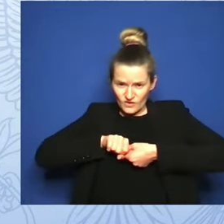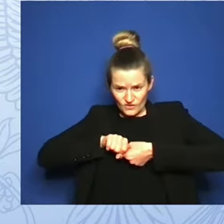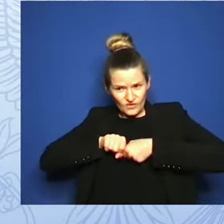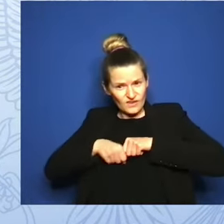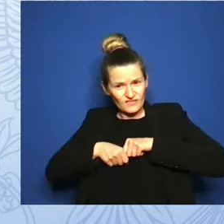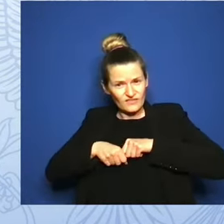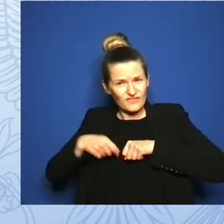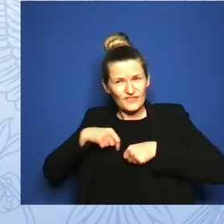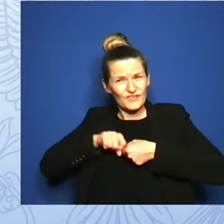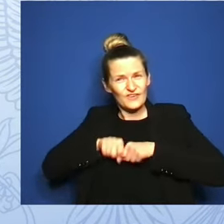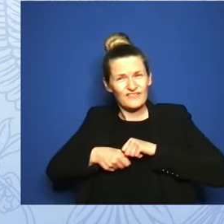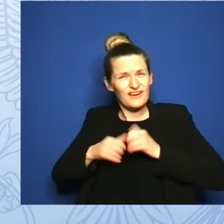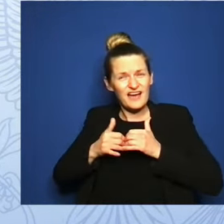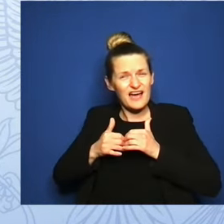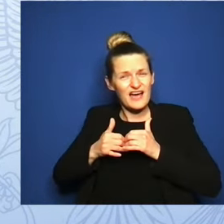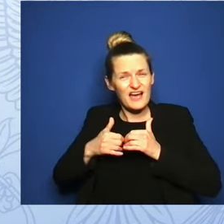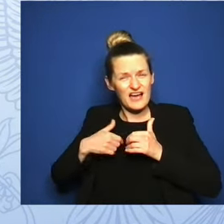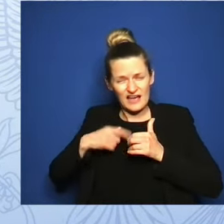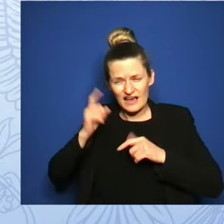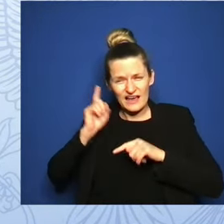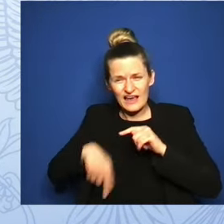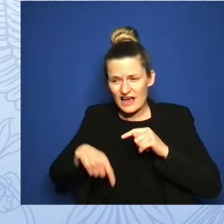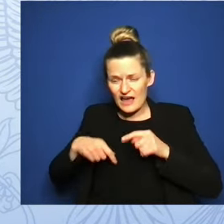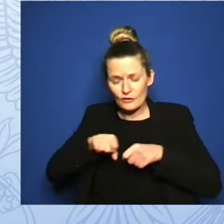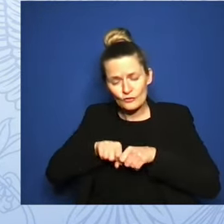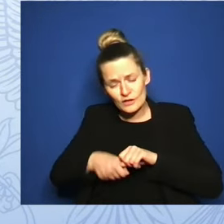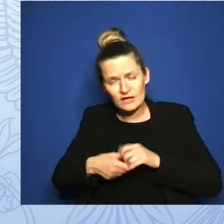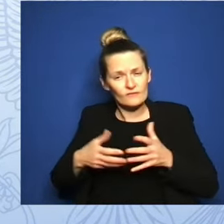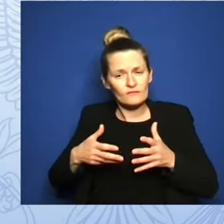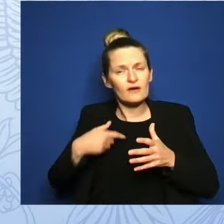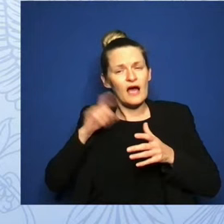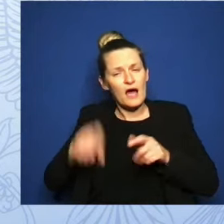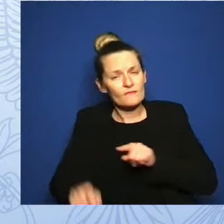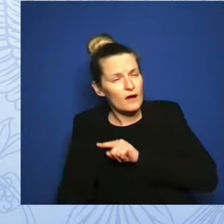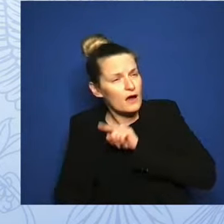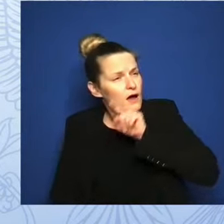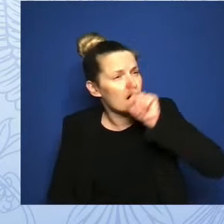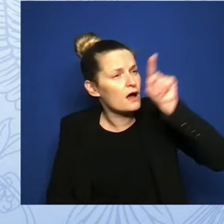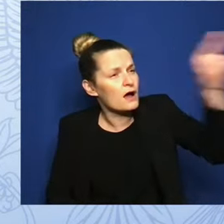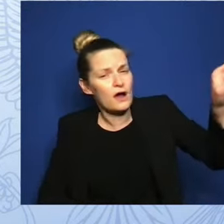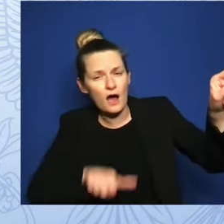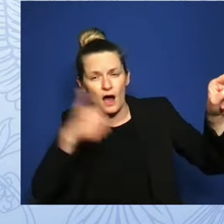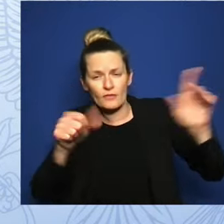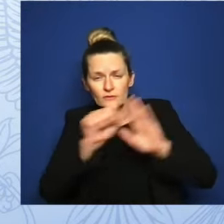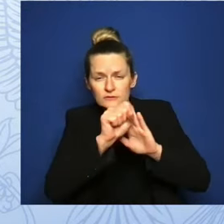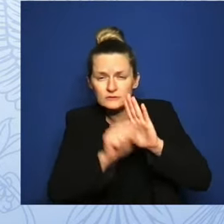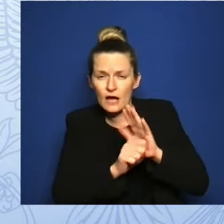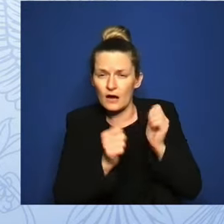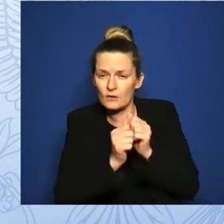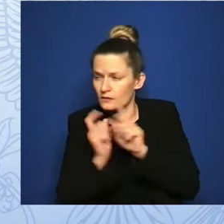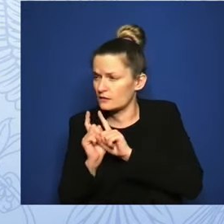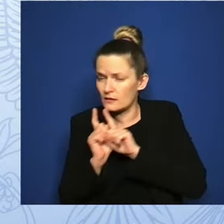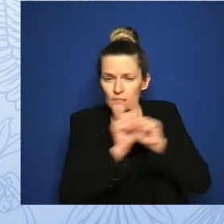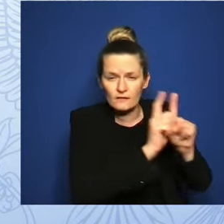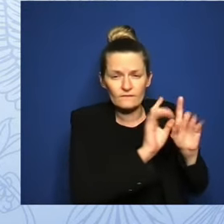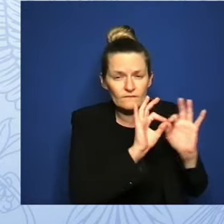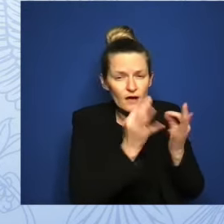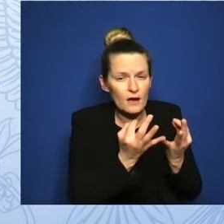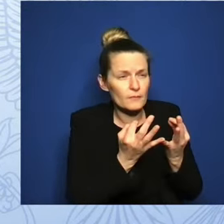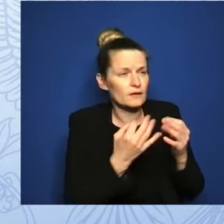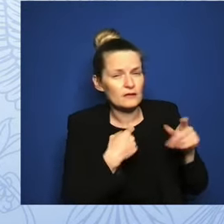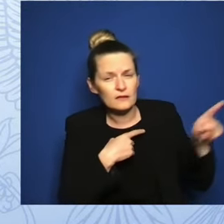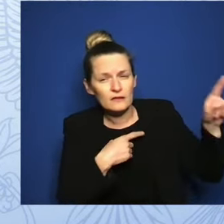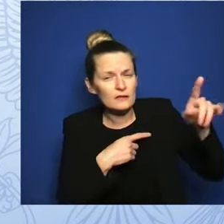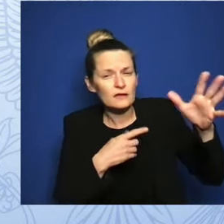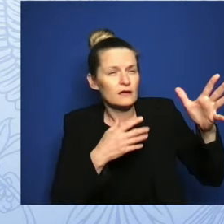Every day that passed pushed me further into pregnancy, depression, and deepened the pain, but I was